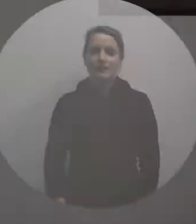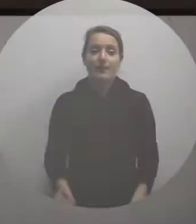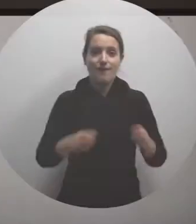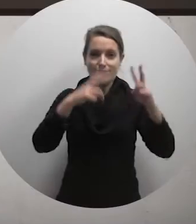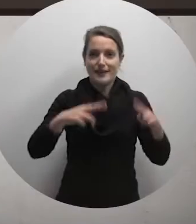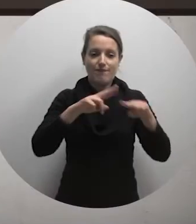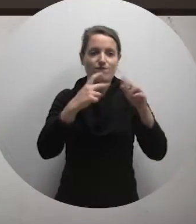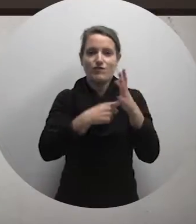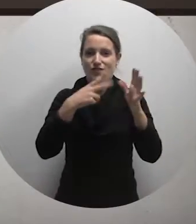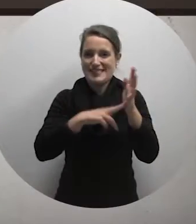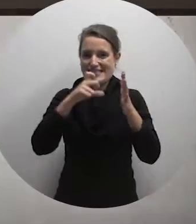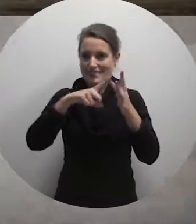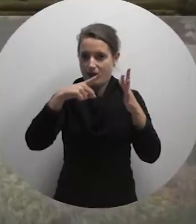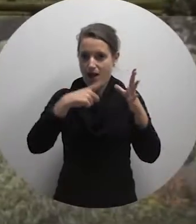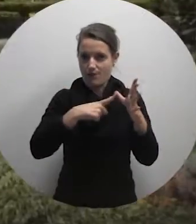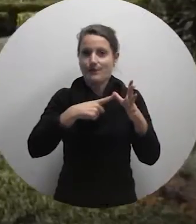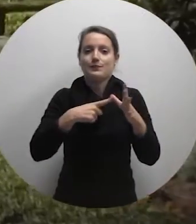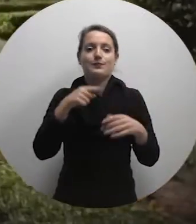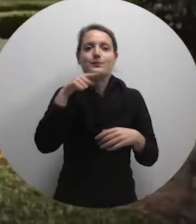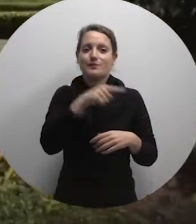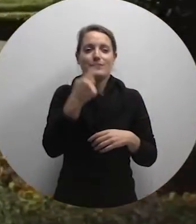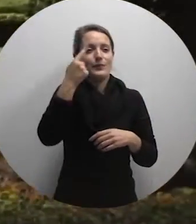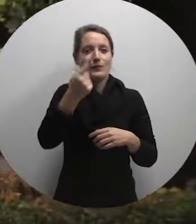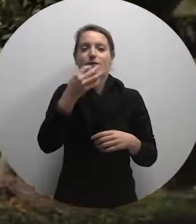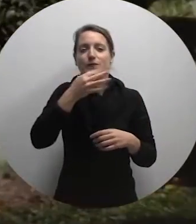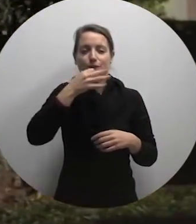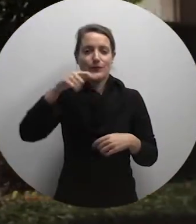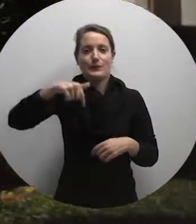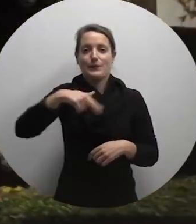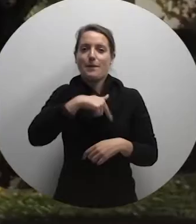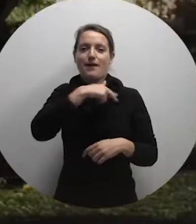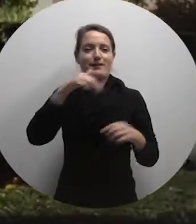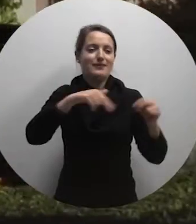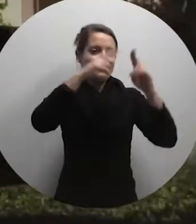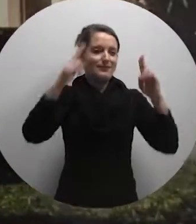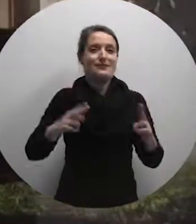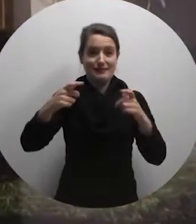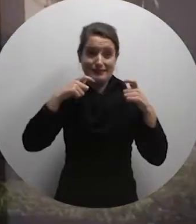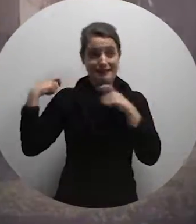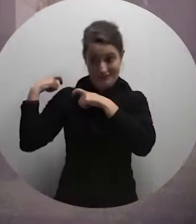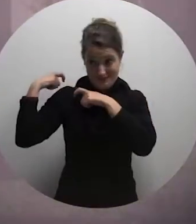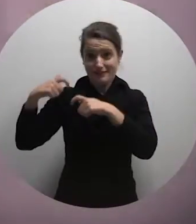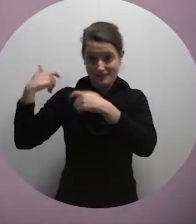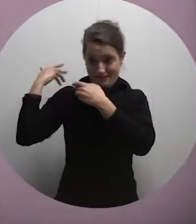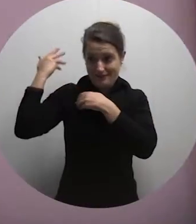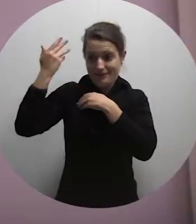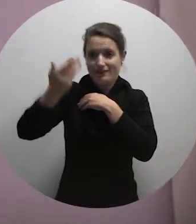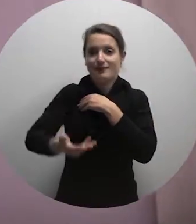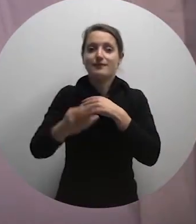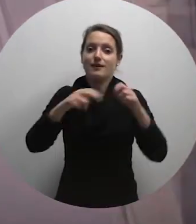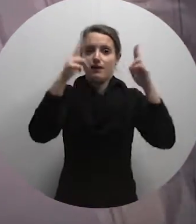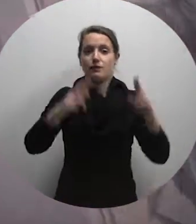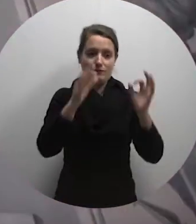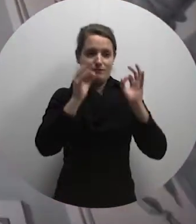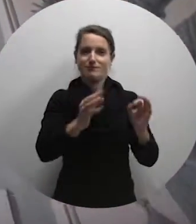Villa Francia, also known as Villa Preziosi, is one of a few Baroque country villas that survive